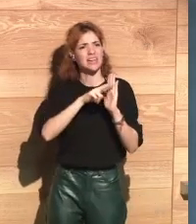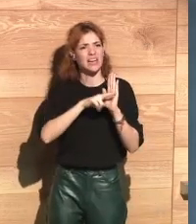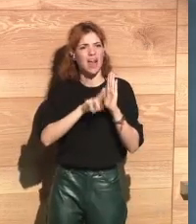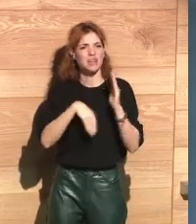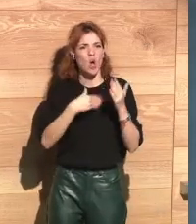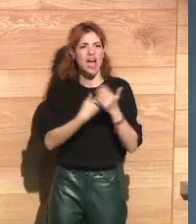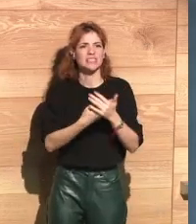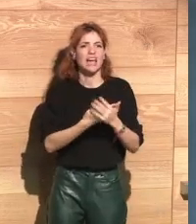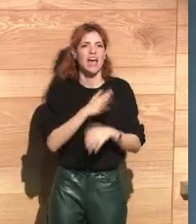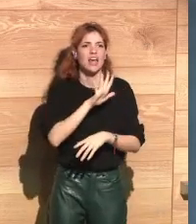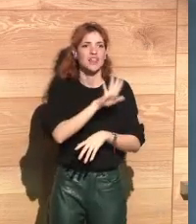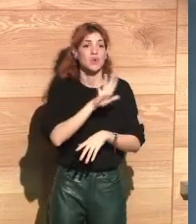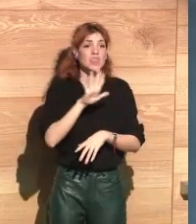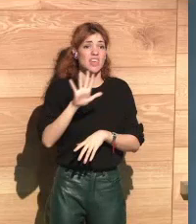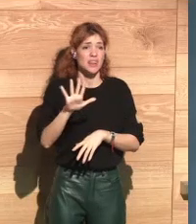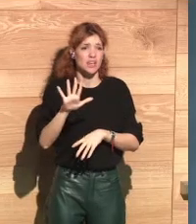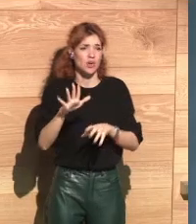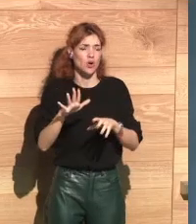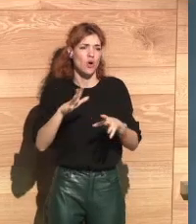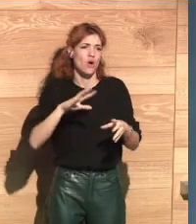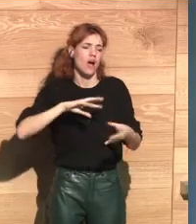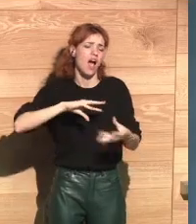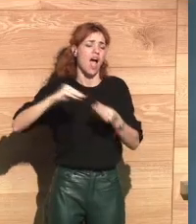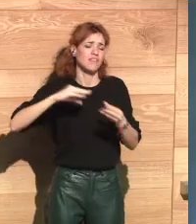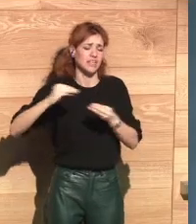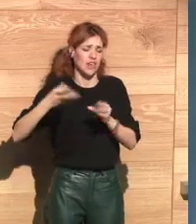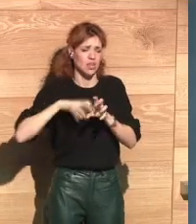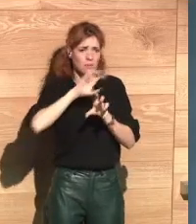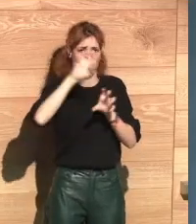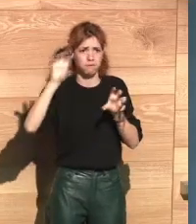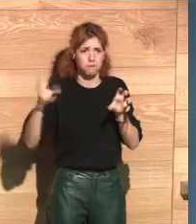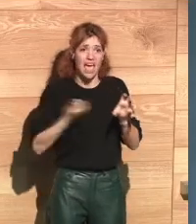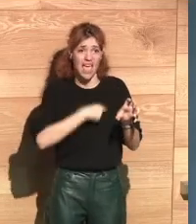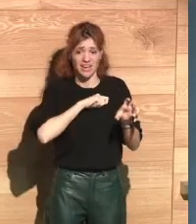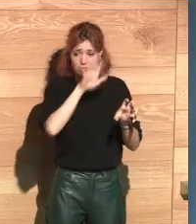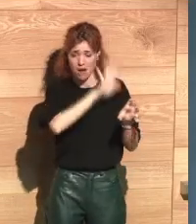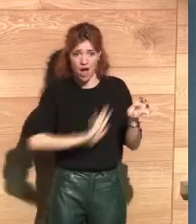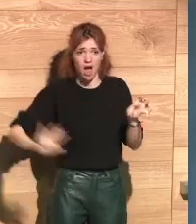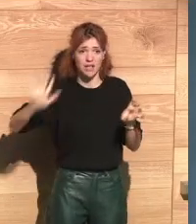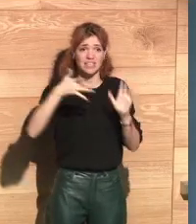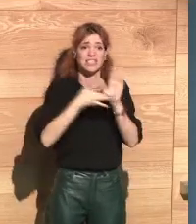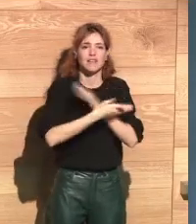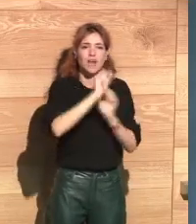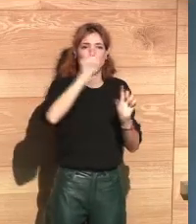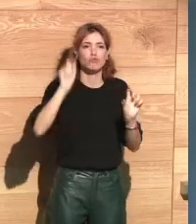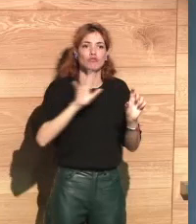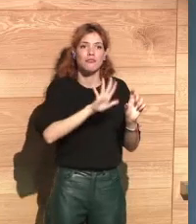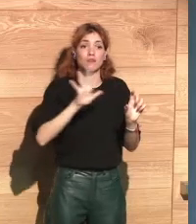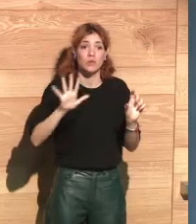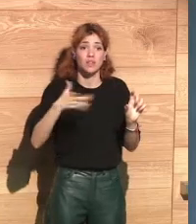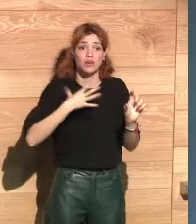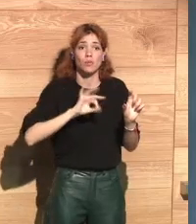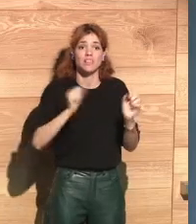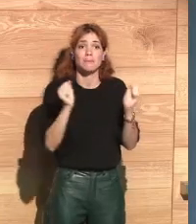there's a zipper effect. The GDPR provides 55